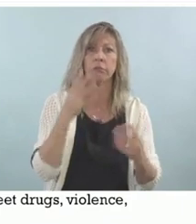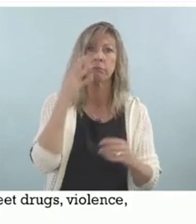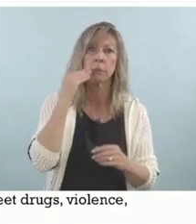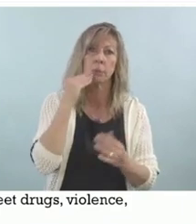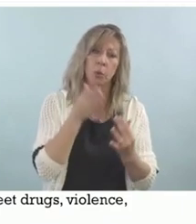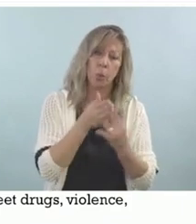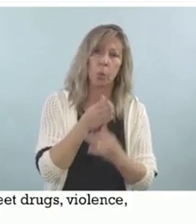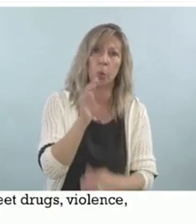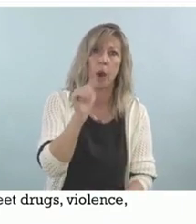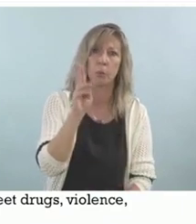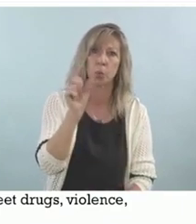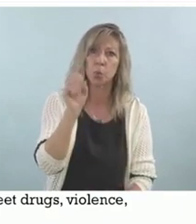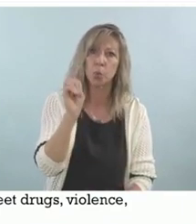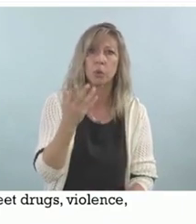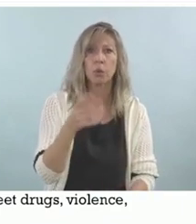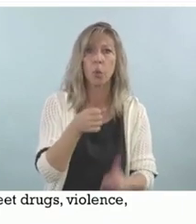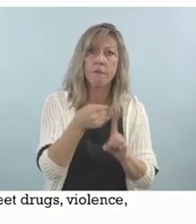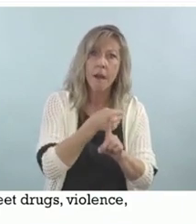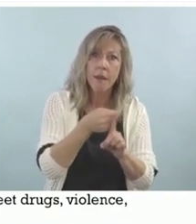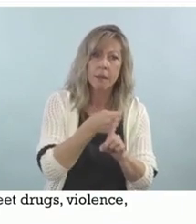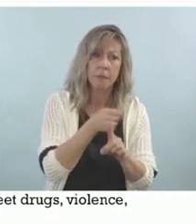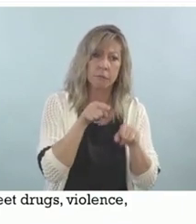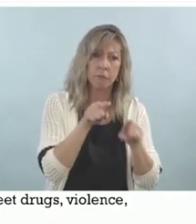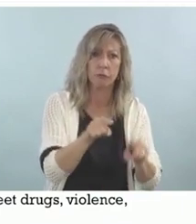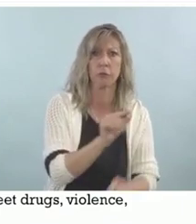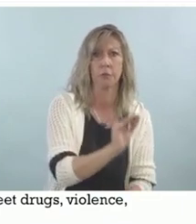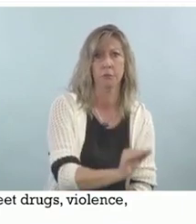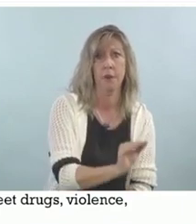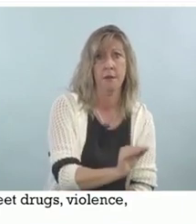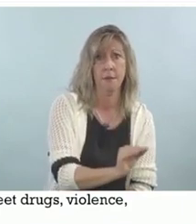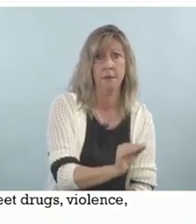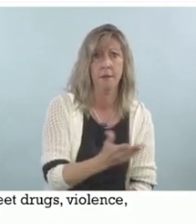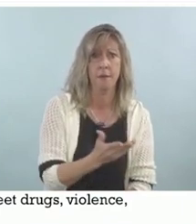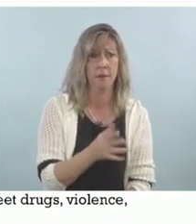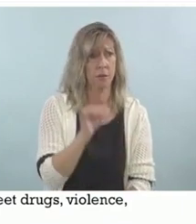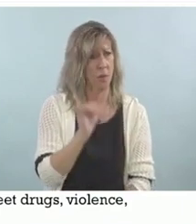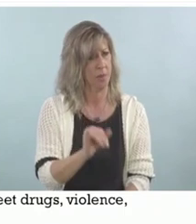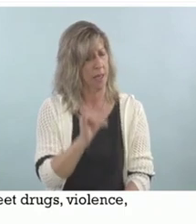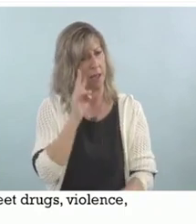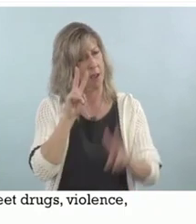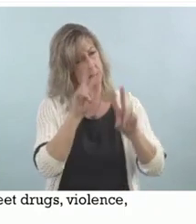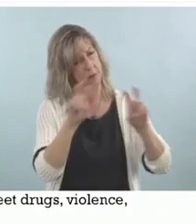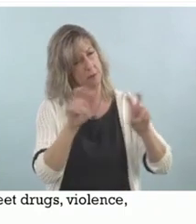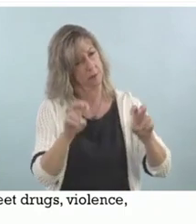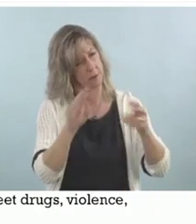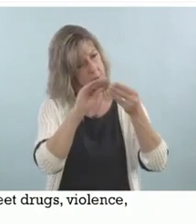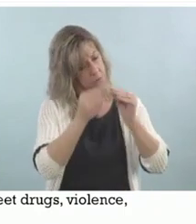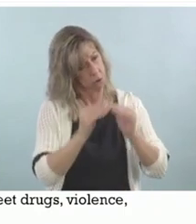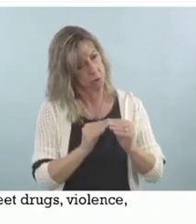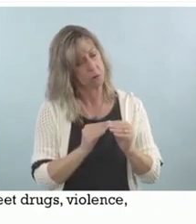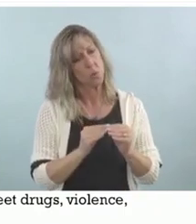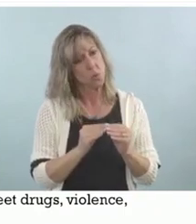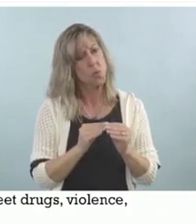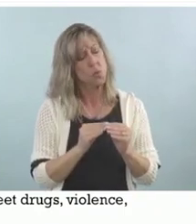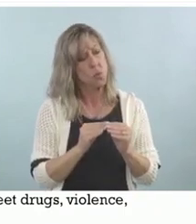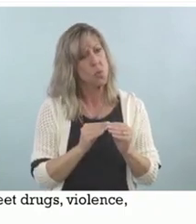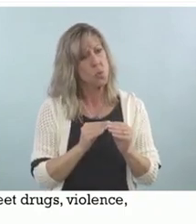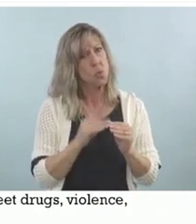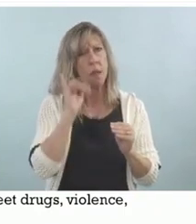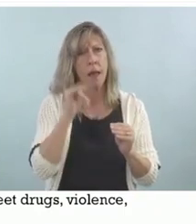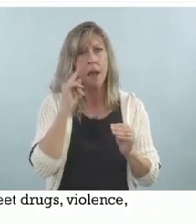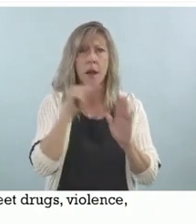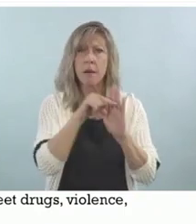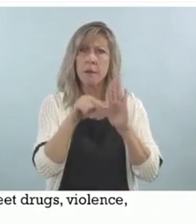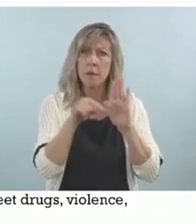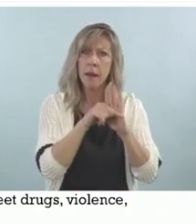And when you look at those numbers, you can't help but to think that if ACEs were physiological, that that would be an epidemic.